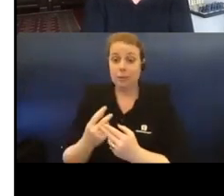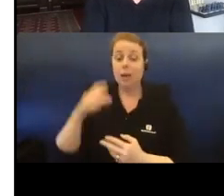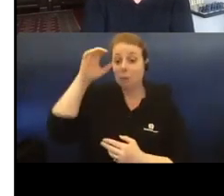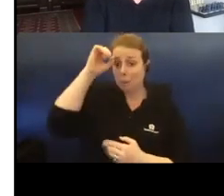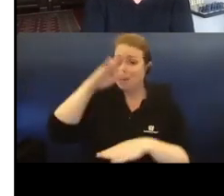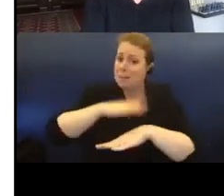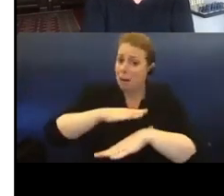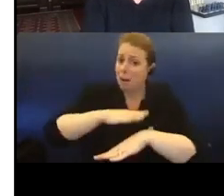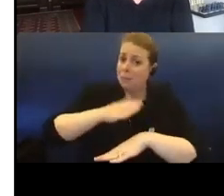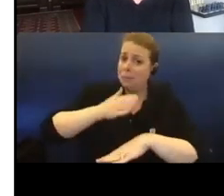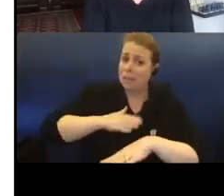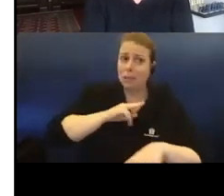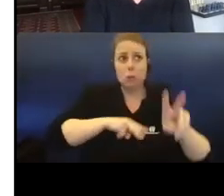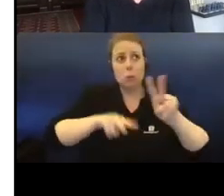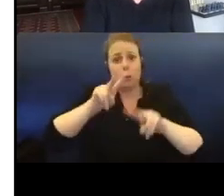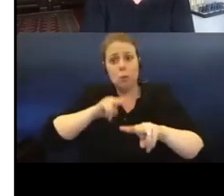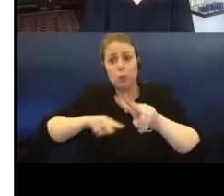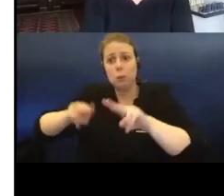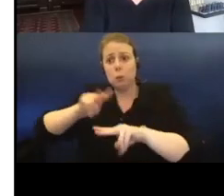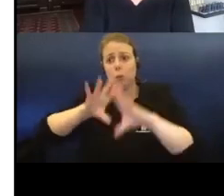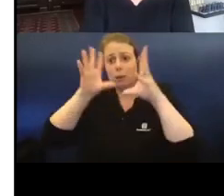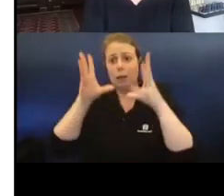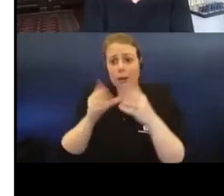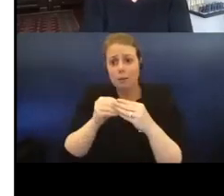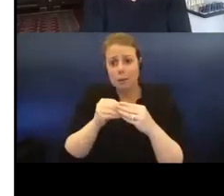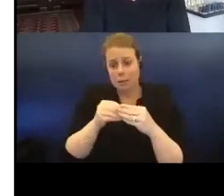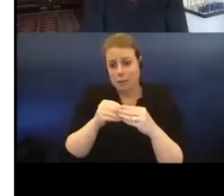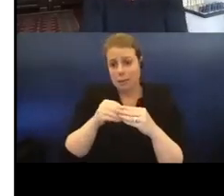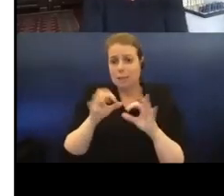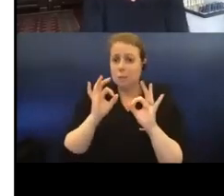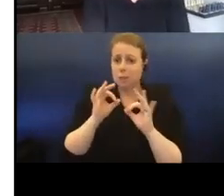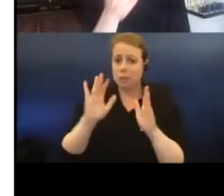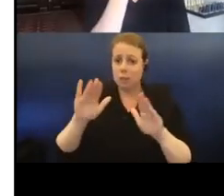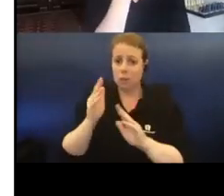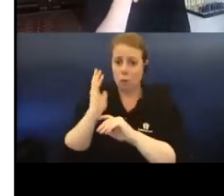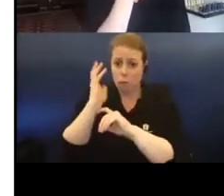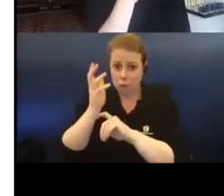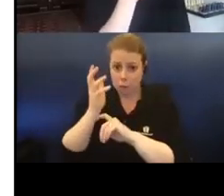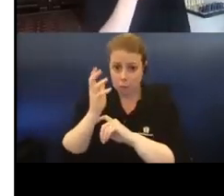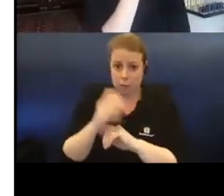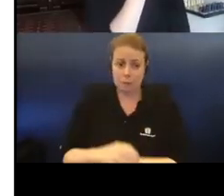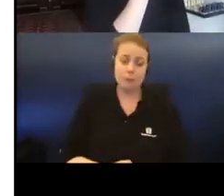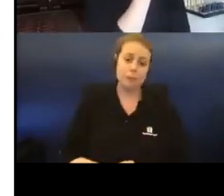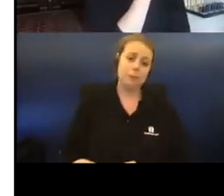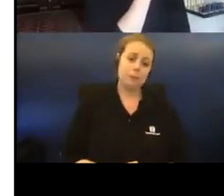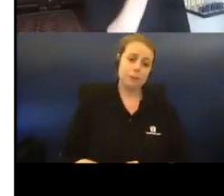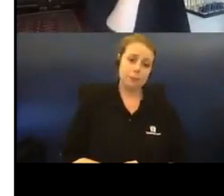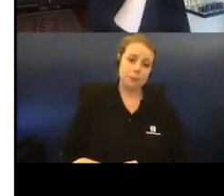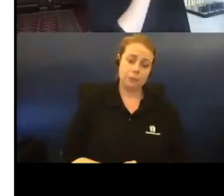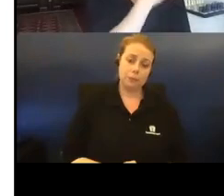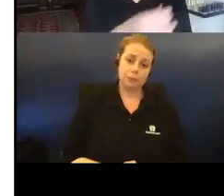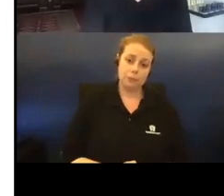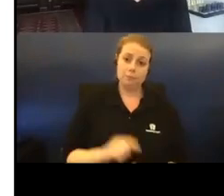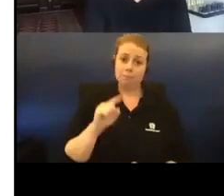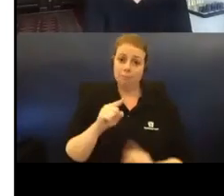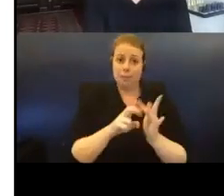to see all the powerful short films in the show. And this particular installation is at the